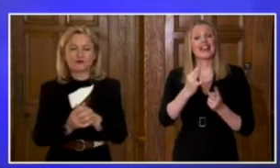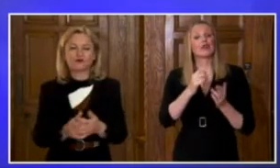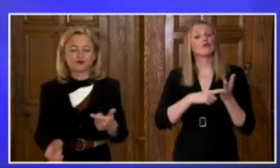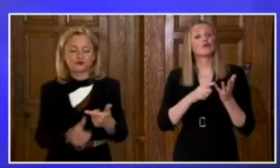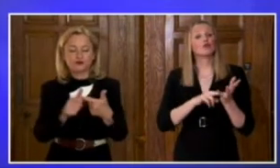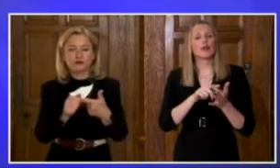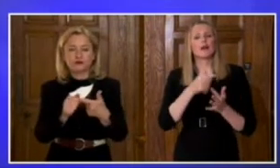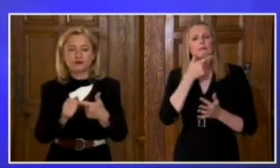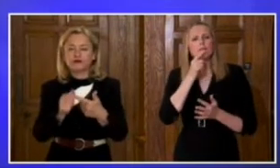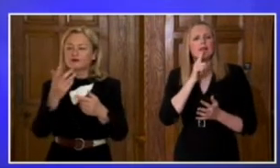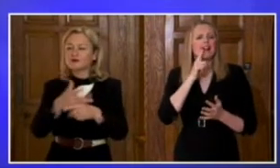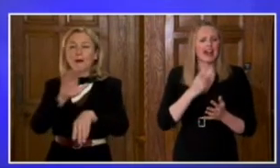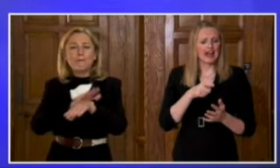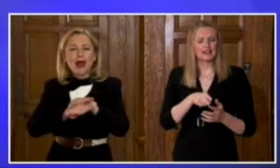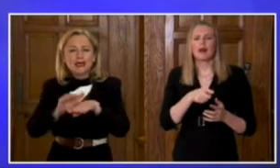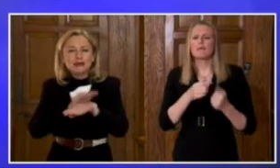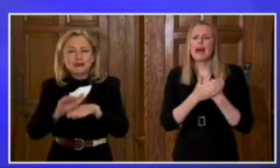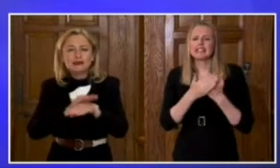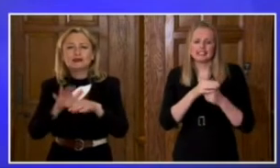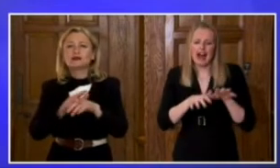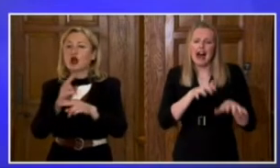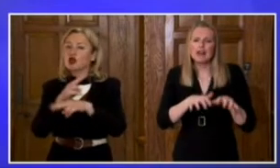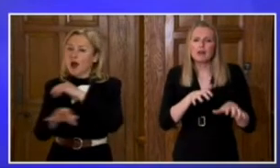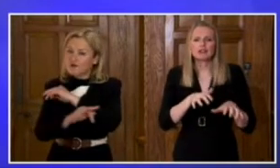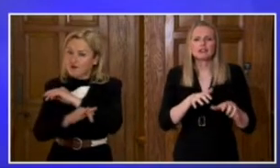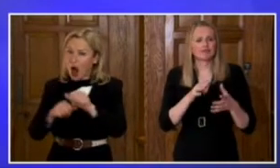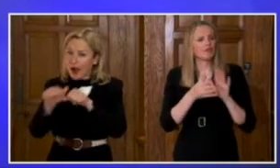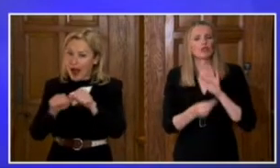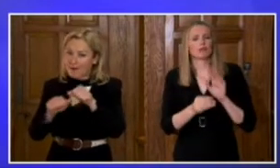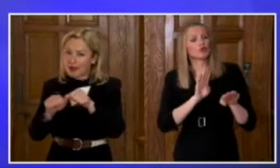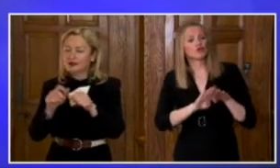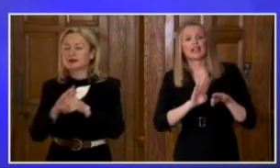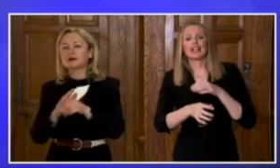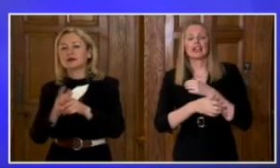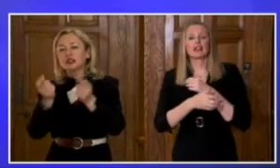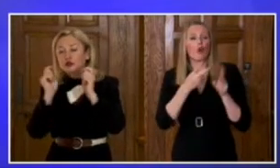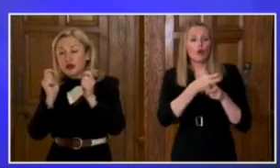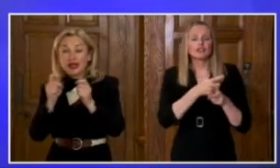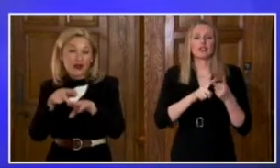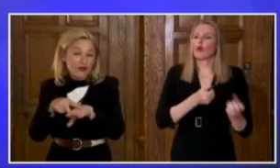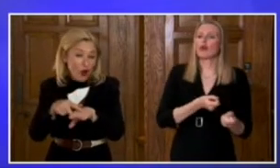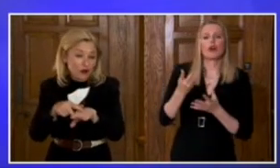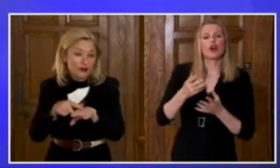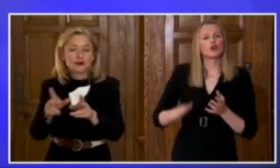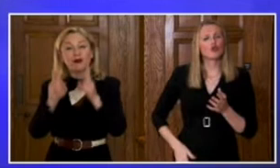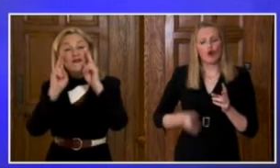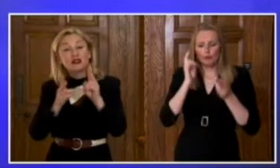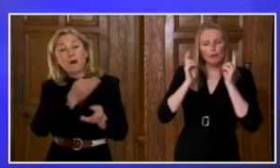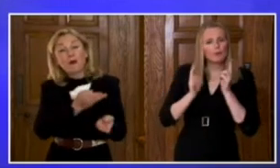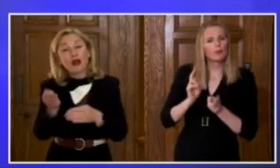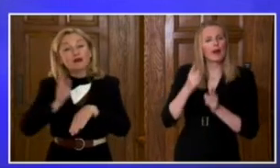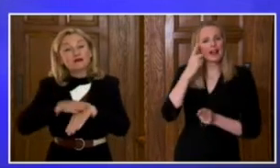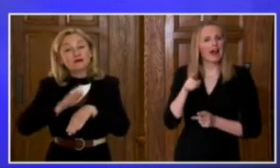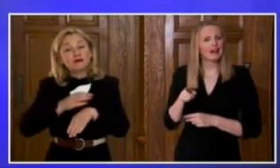to the needs of pets and non-farm animals, allowing the training of horses and visits to dog groomers for instance. Outdoor